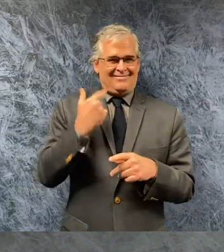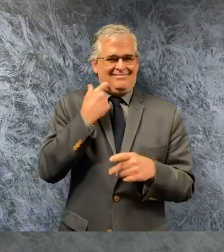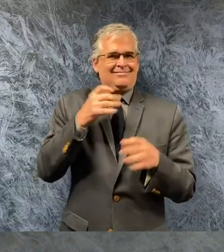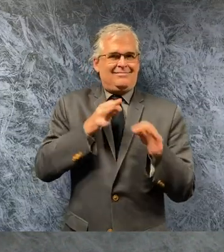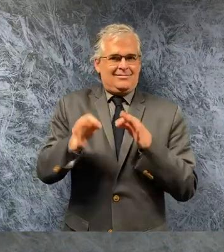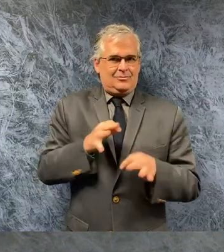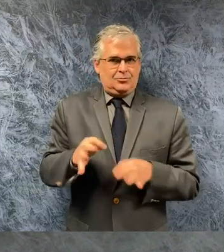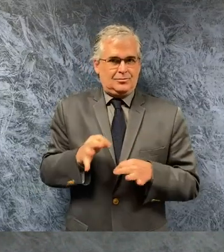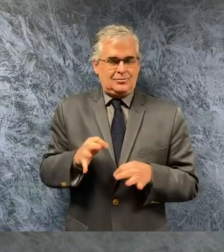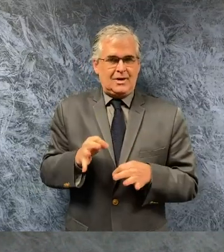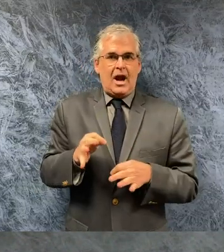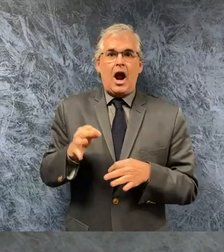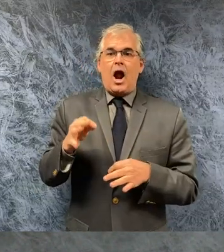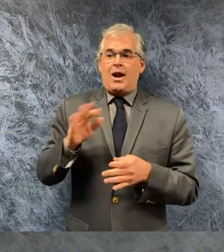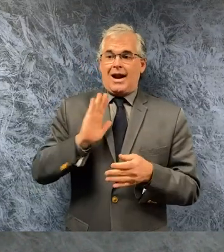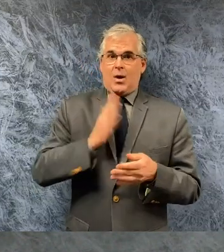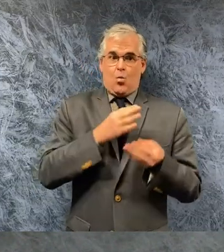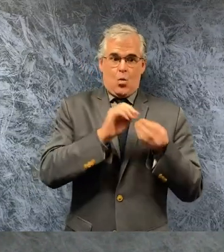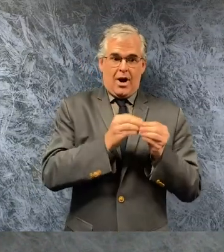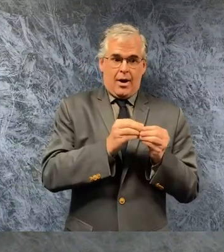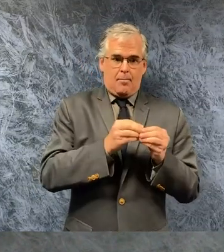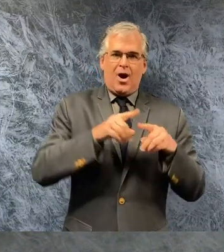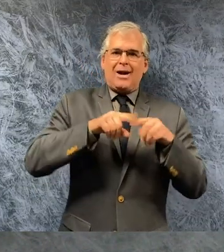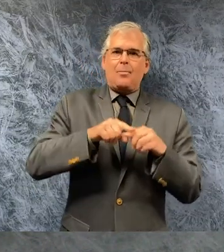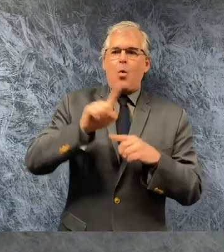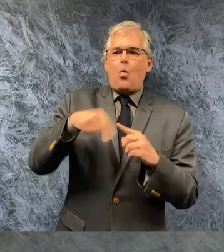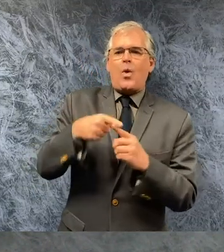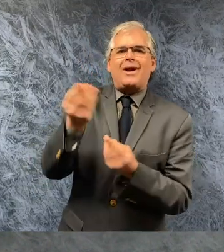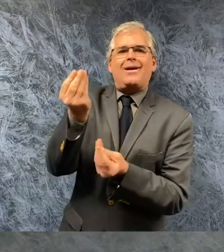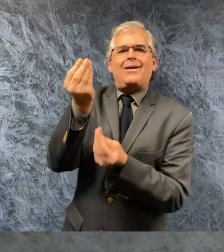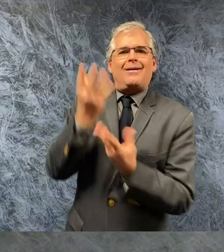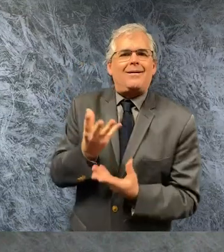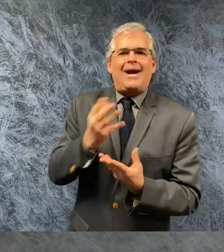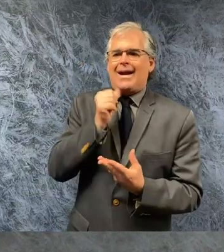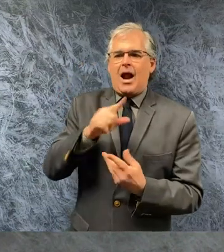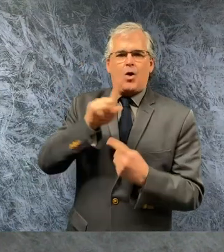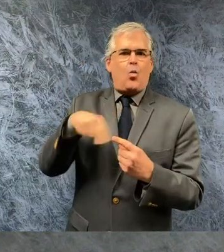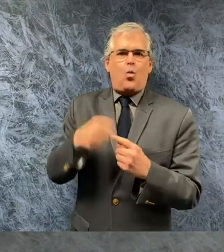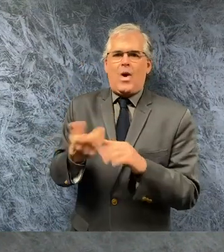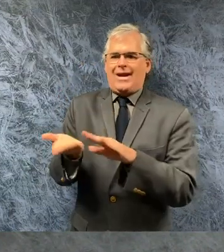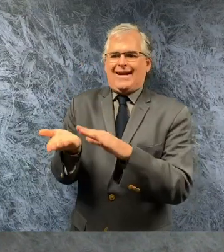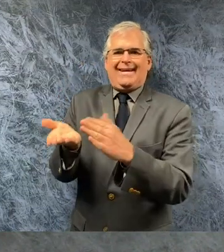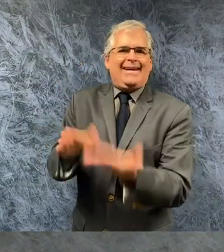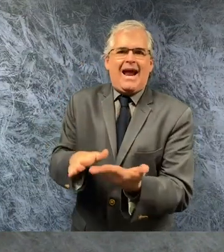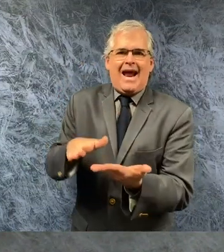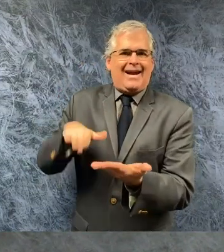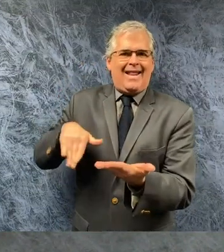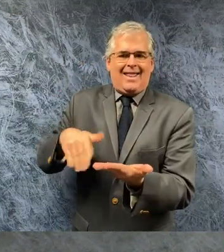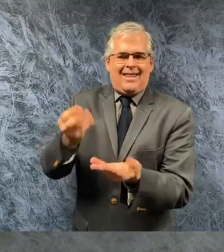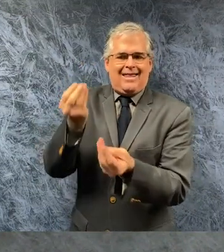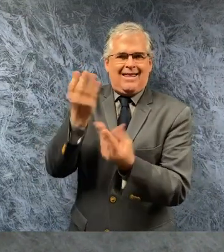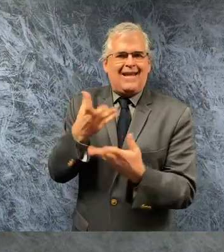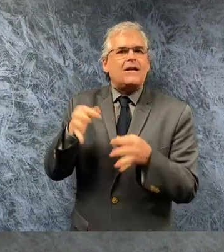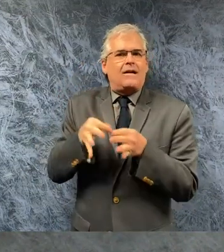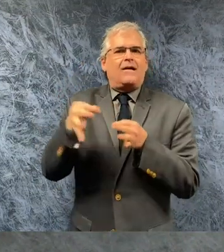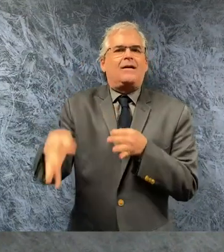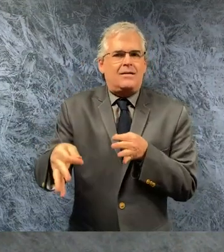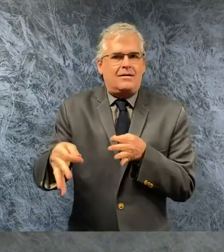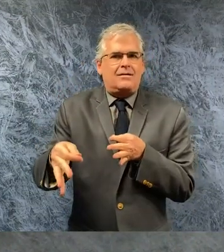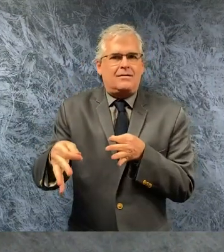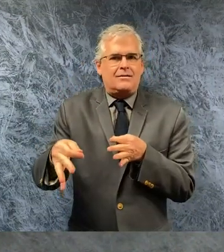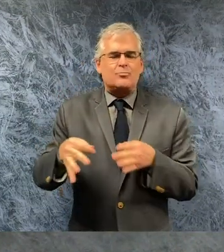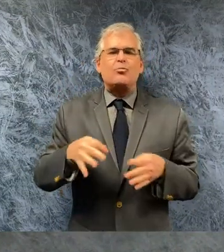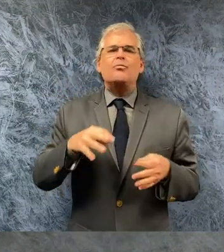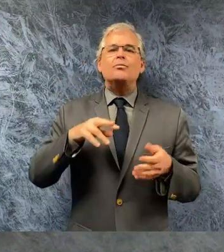received not the actual date of death this has been an issue in almost every state and as we ramp up to provide real-time reporting